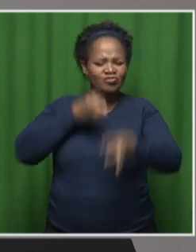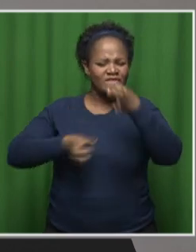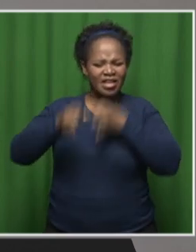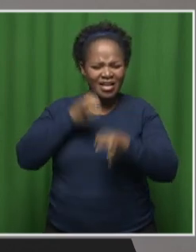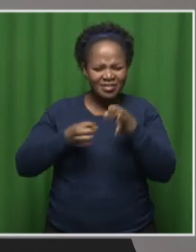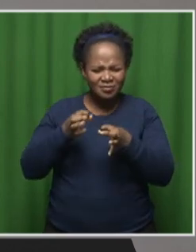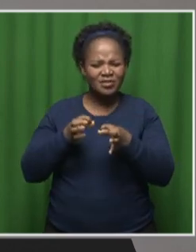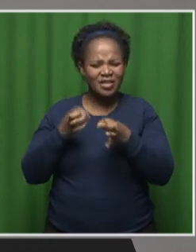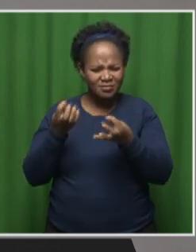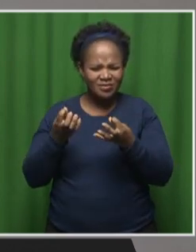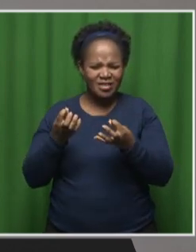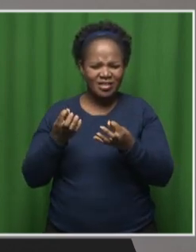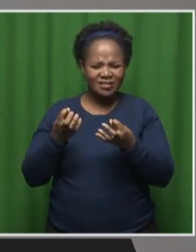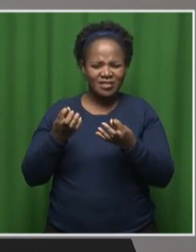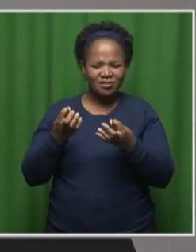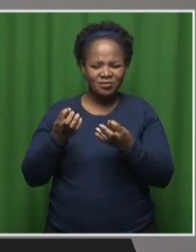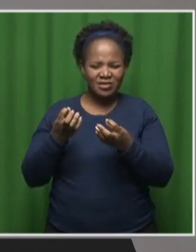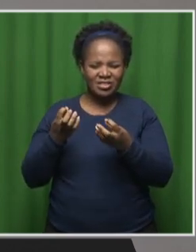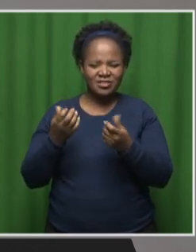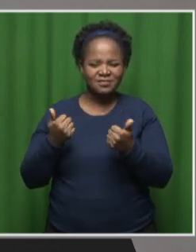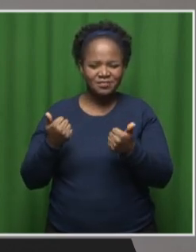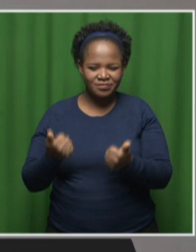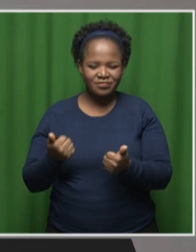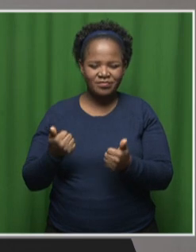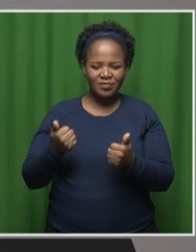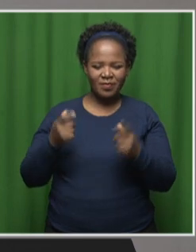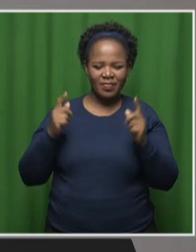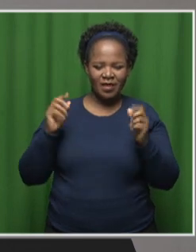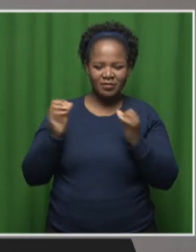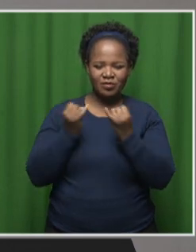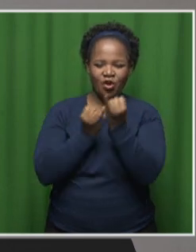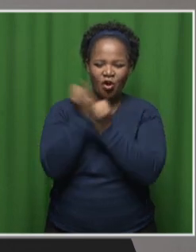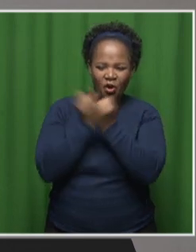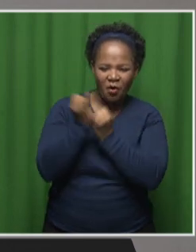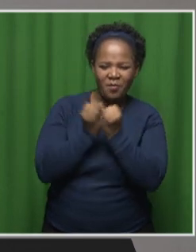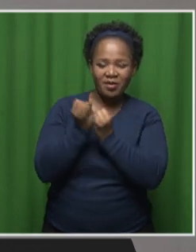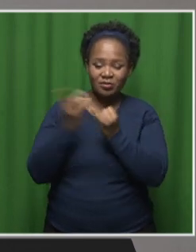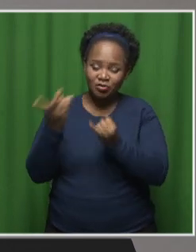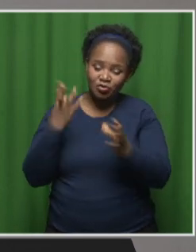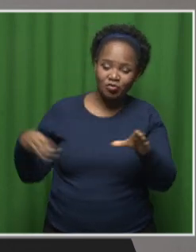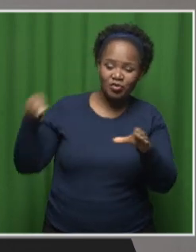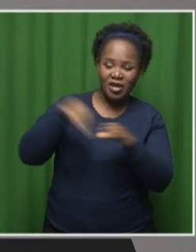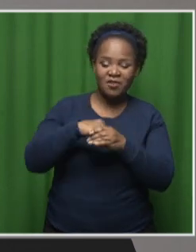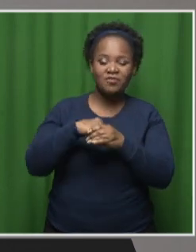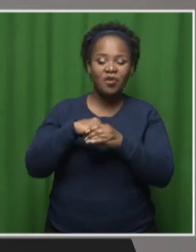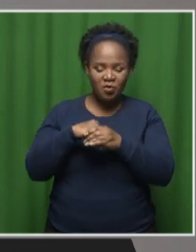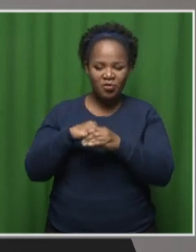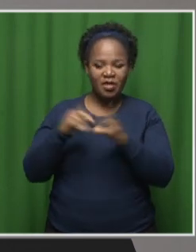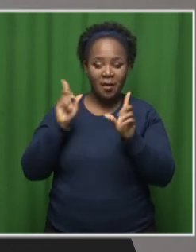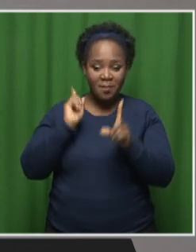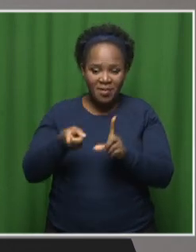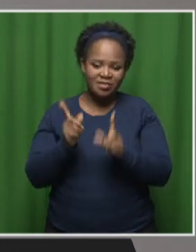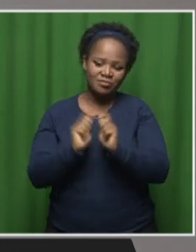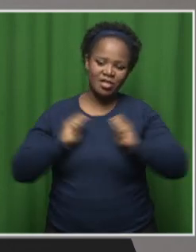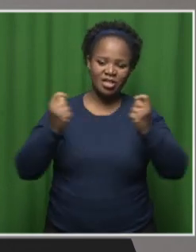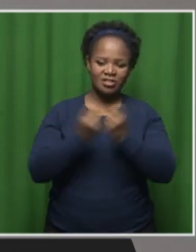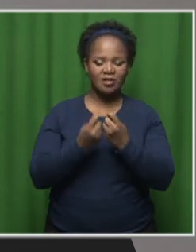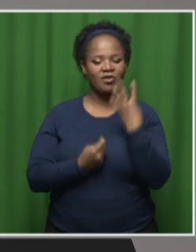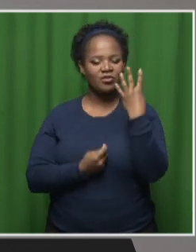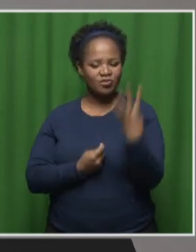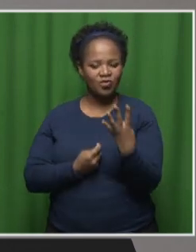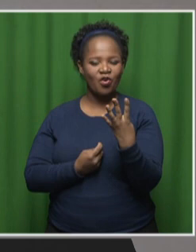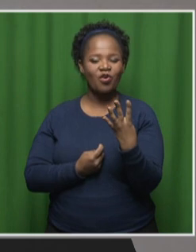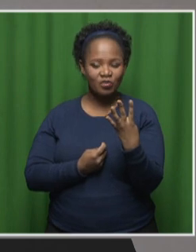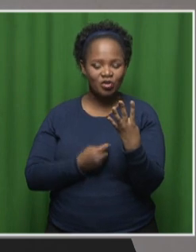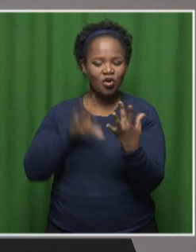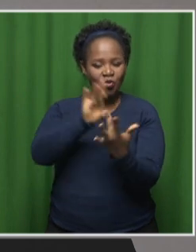guys can be a part of and just everything that it entails, you guys need to be a team of full. So, my friend and I, Eloise, which